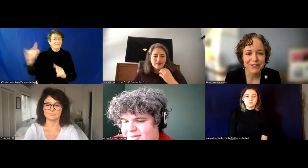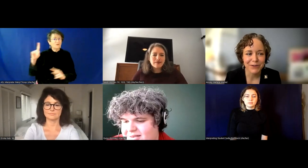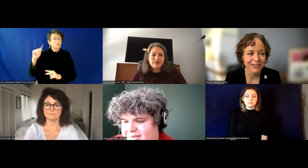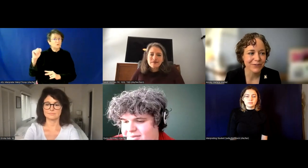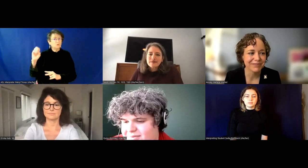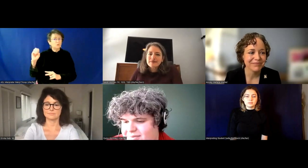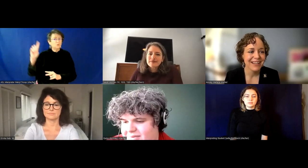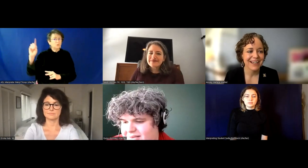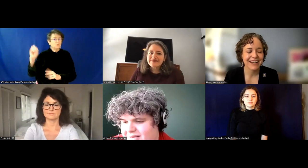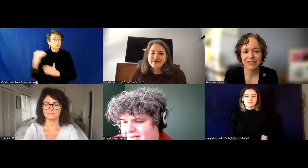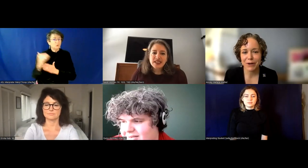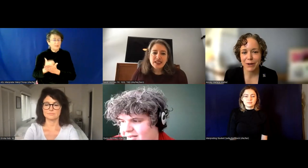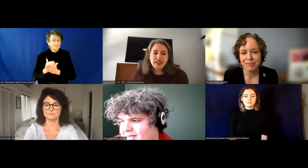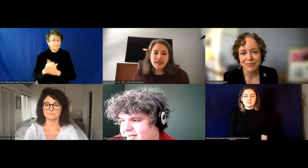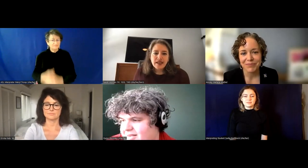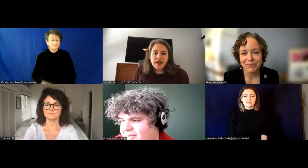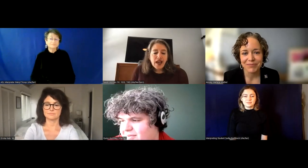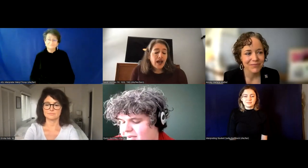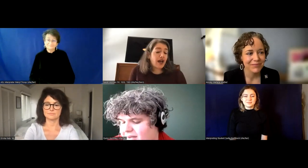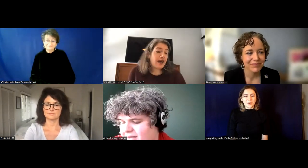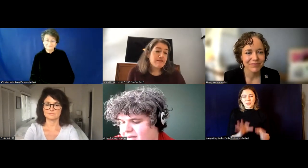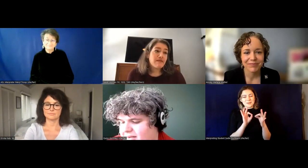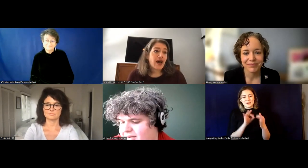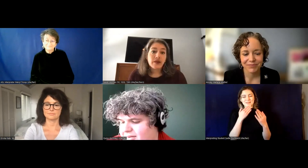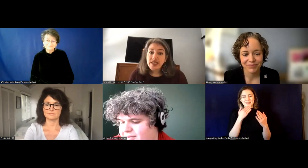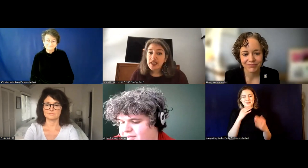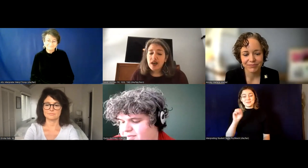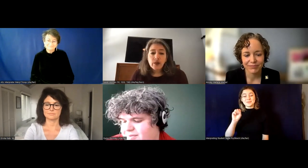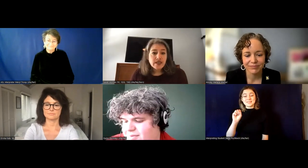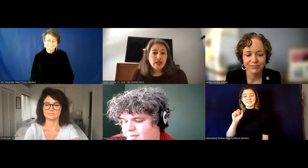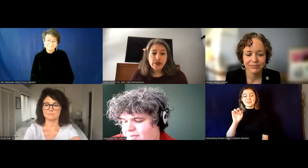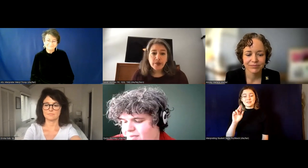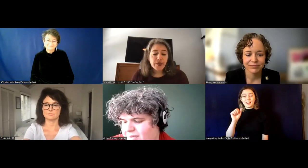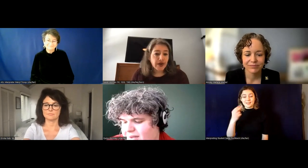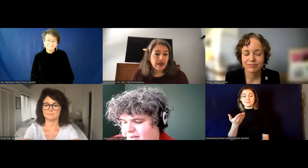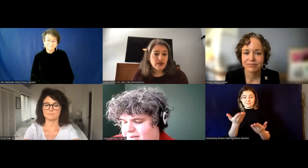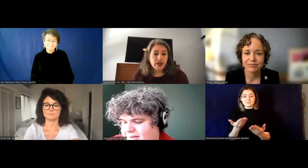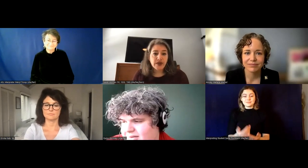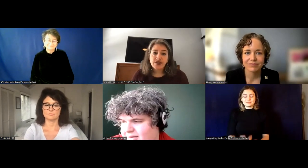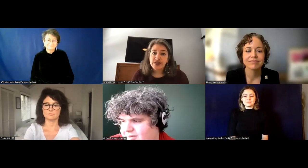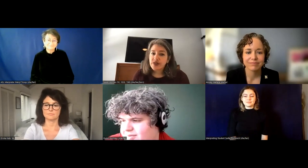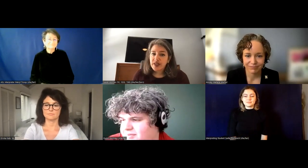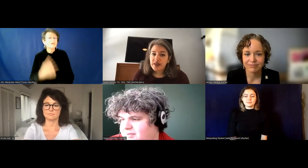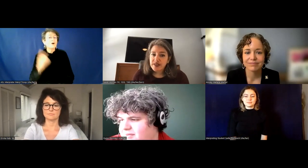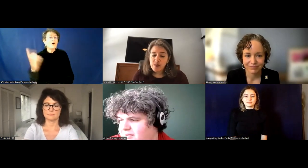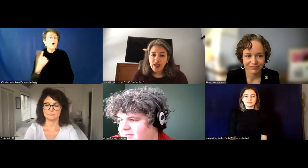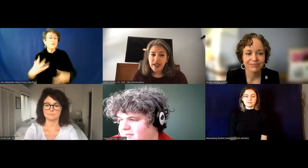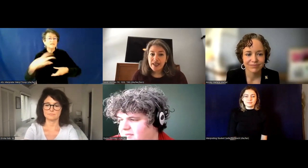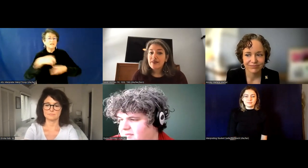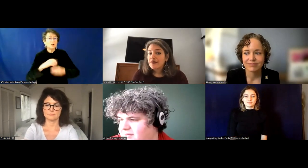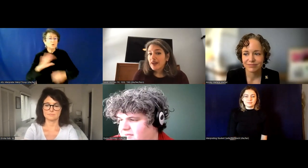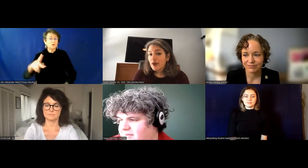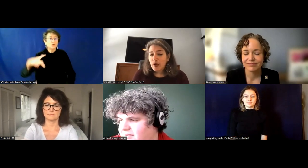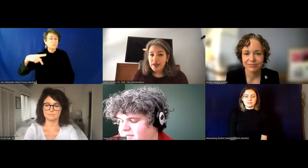Very practical. Thanks Quinn. And Sarah. Um, I would say always include your pronouns when you introduce yourself to someone,